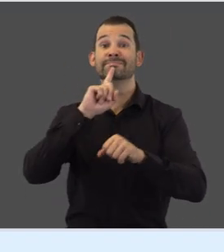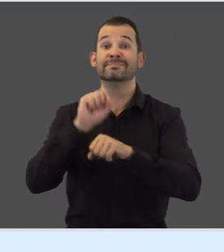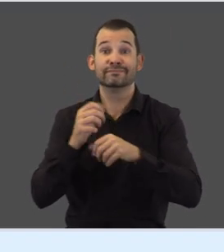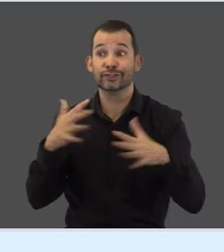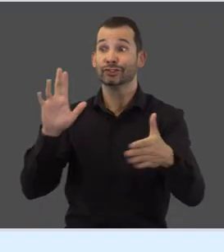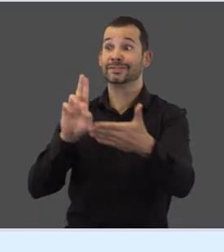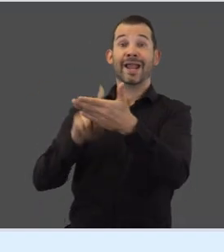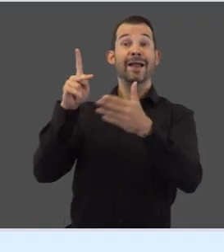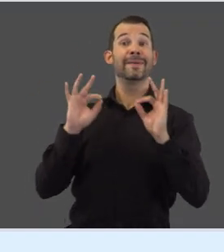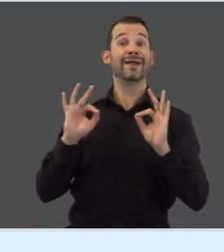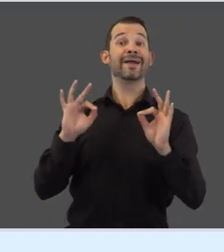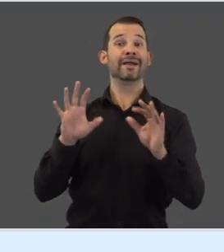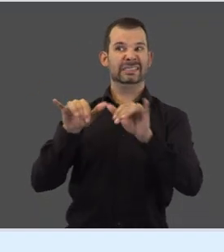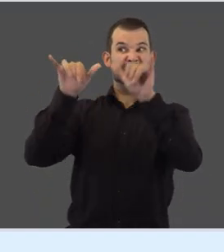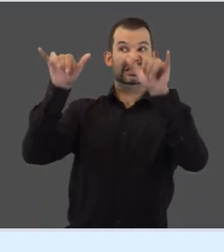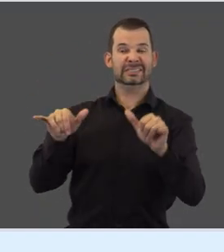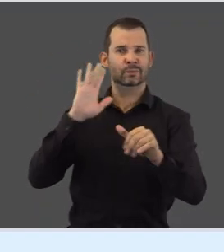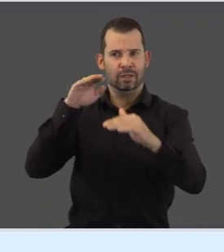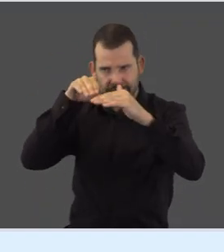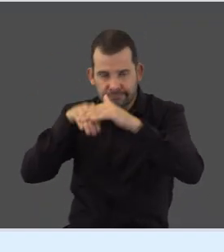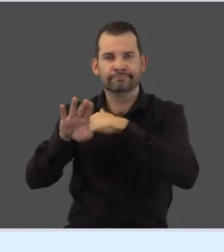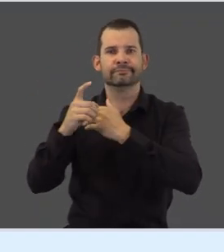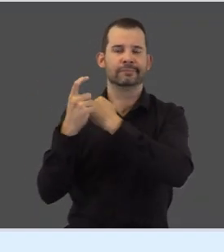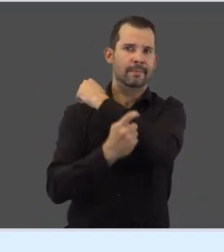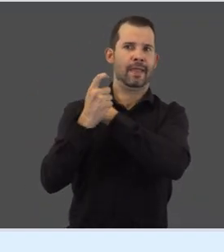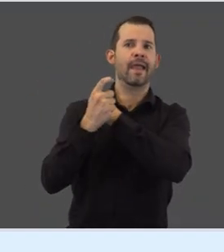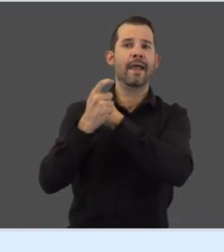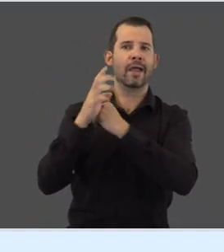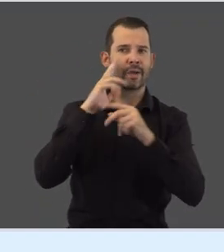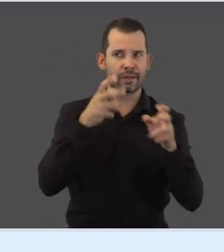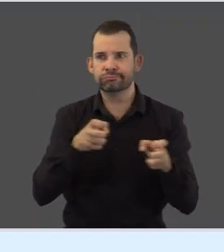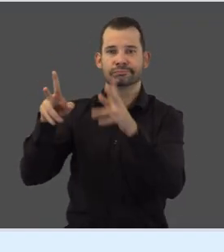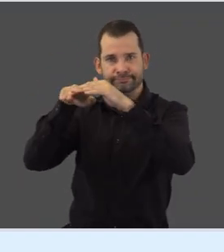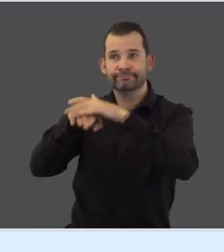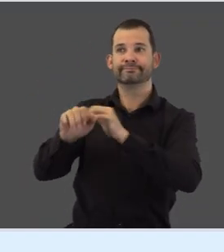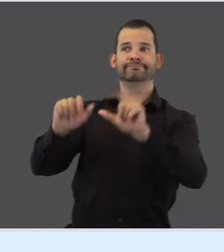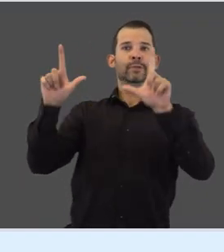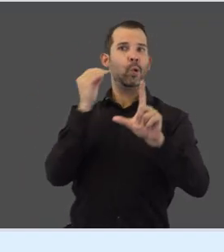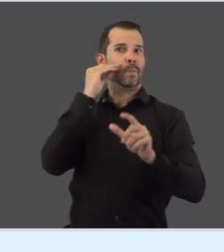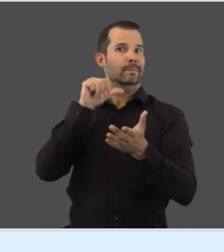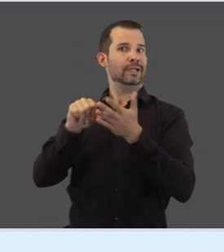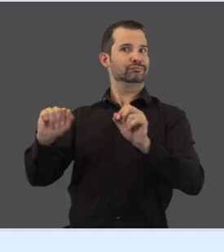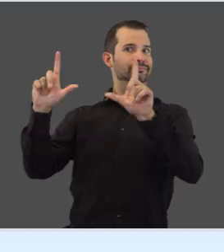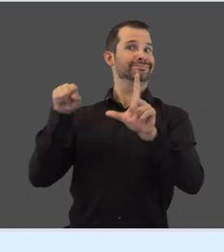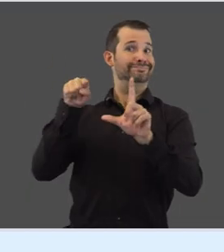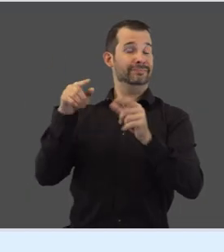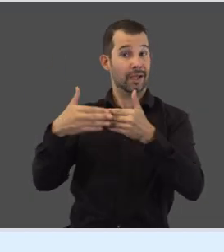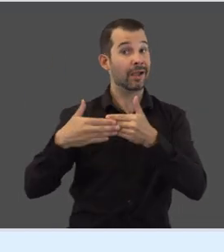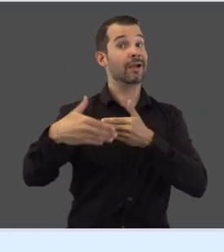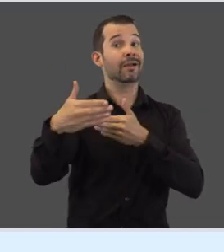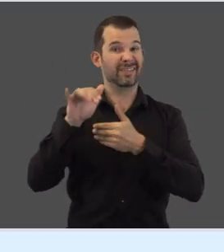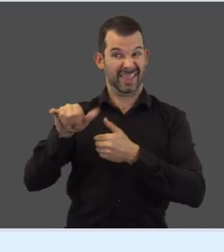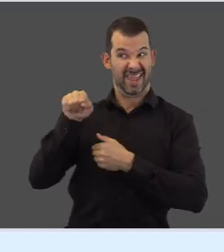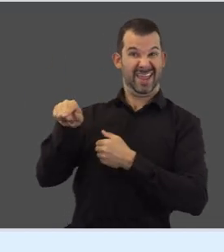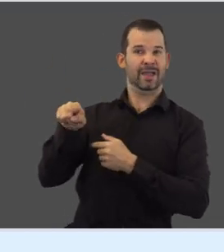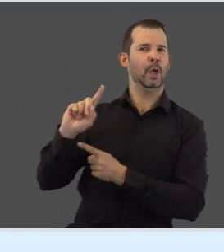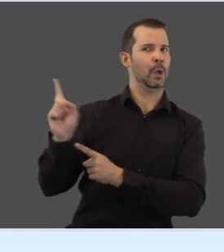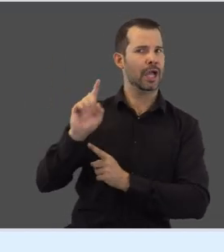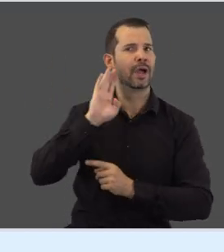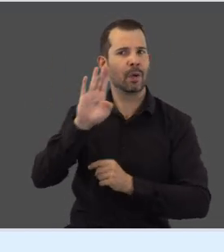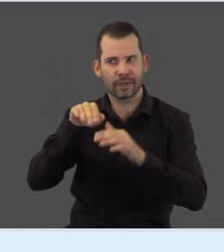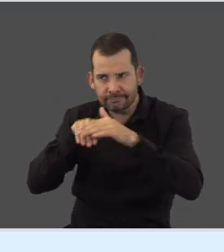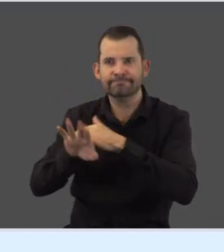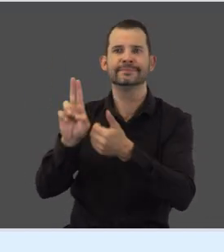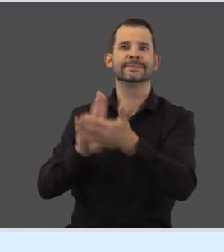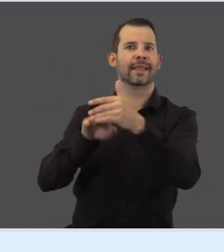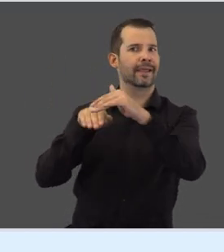Once you finish signing up, the system logs you in automatically and takes you to the home page. From now on, this is